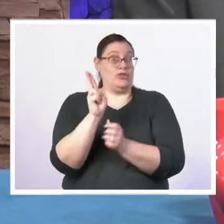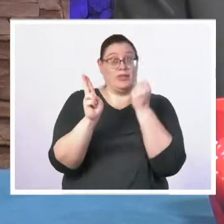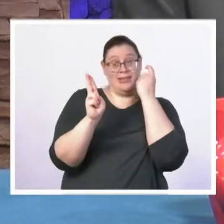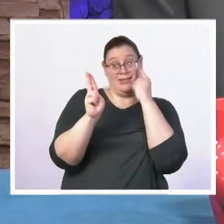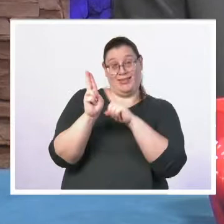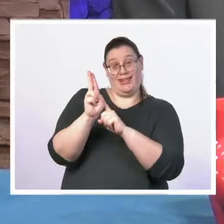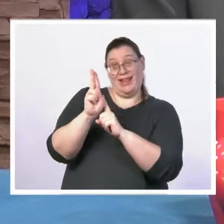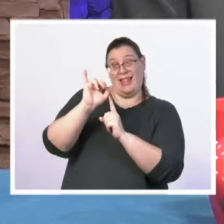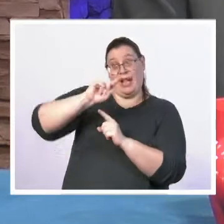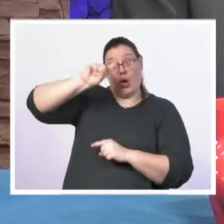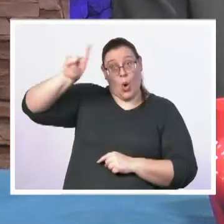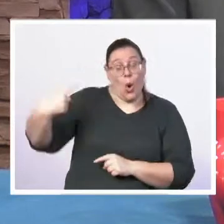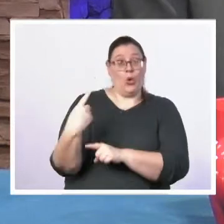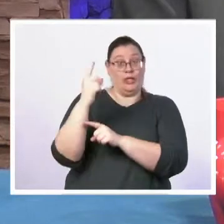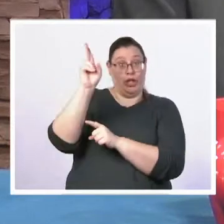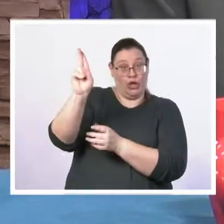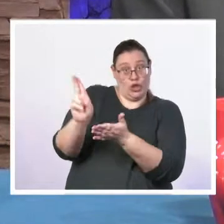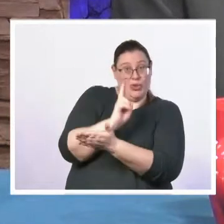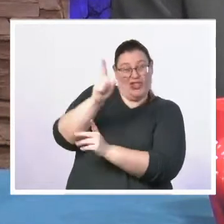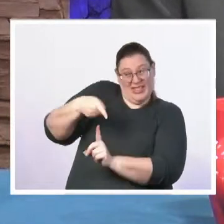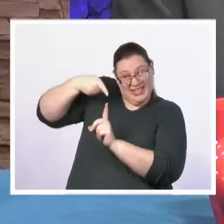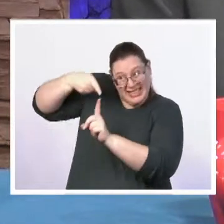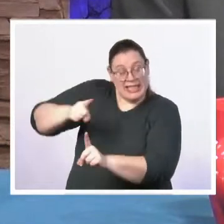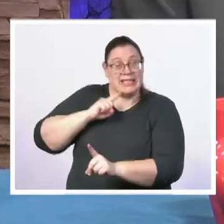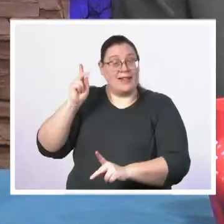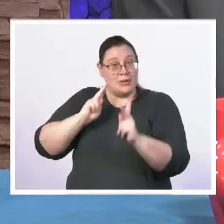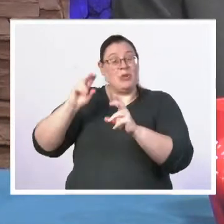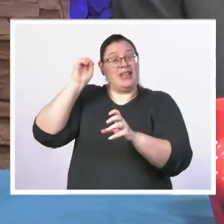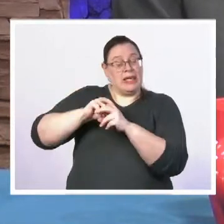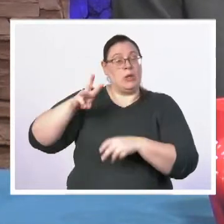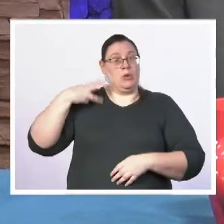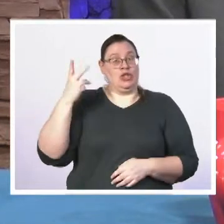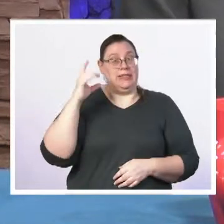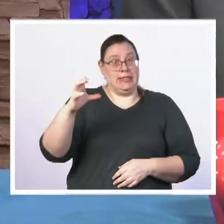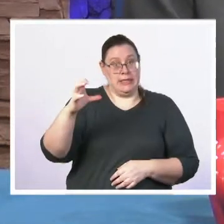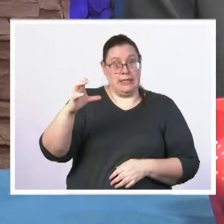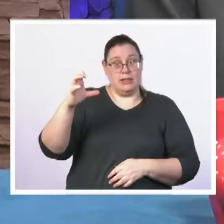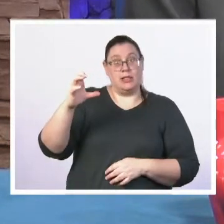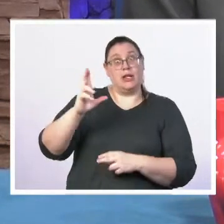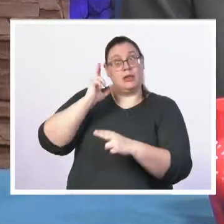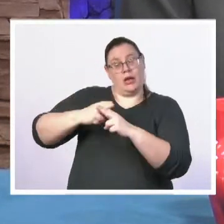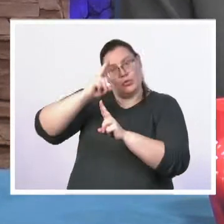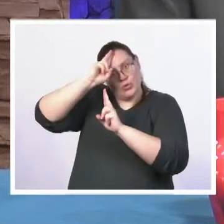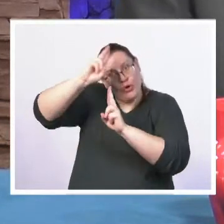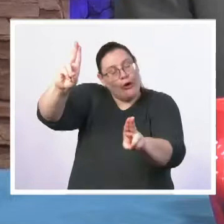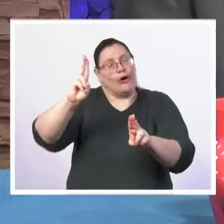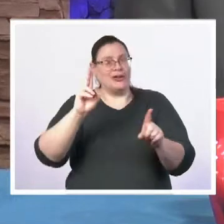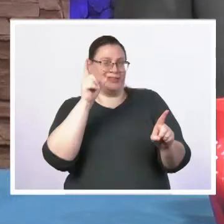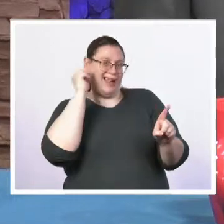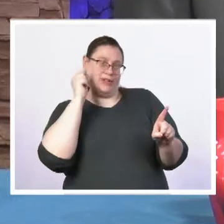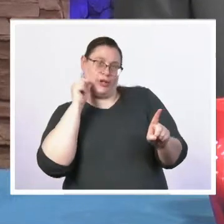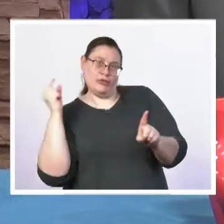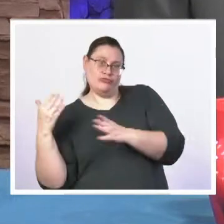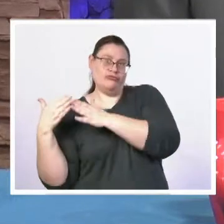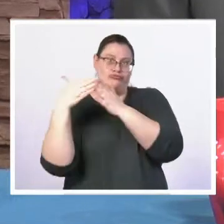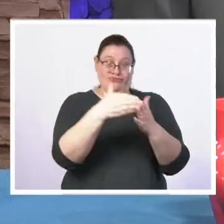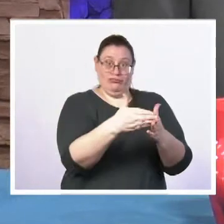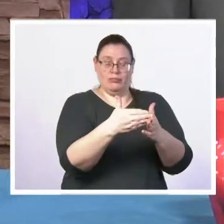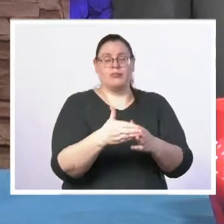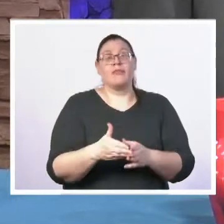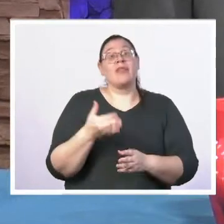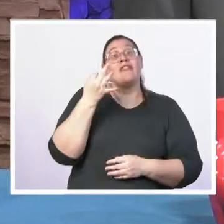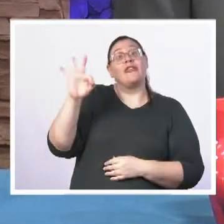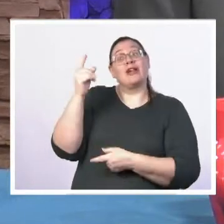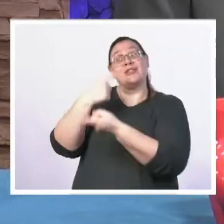university specifically for deaf people located in Washington DC was named for him but that French sign language